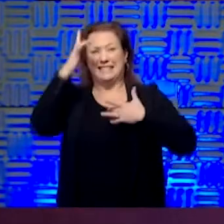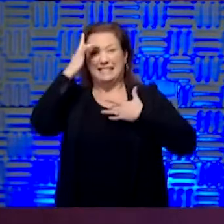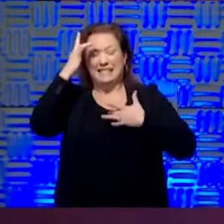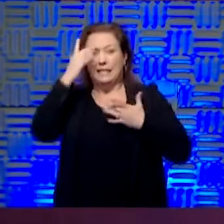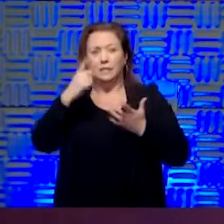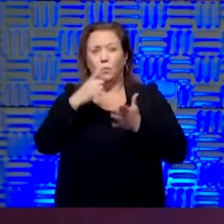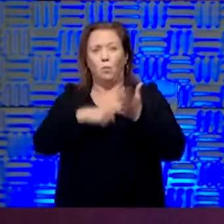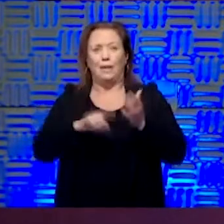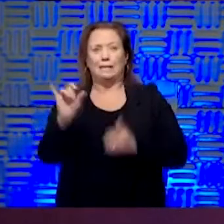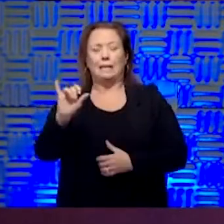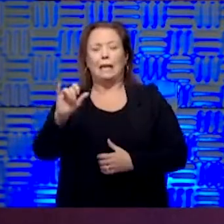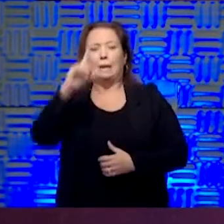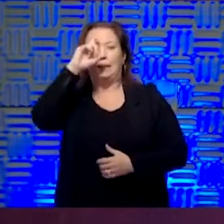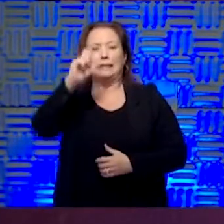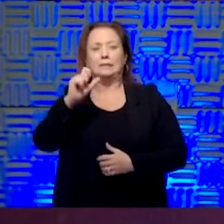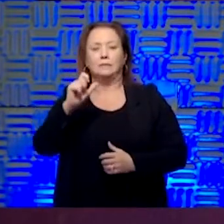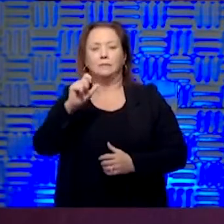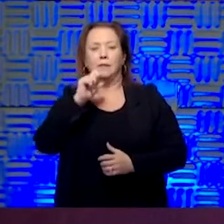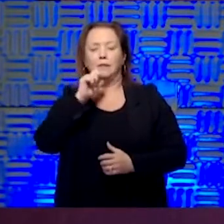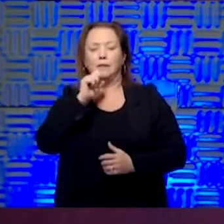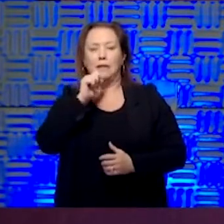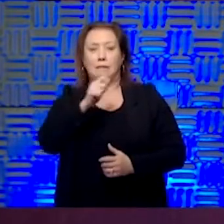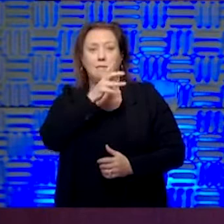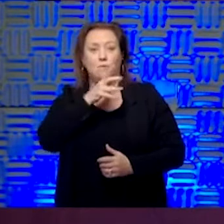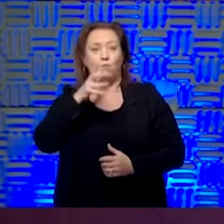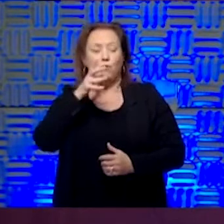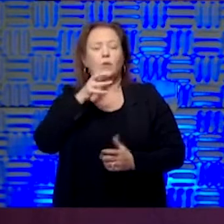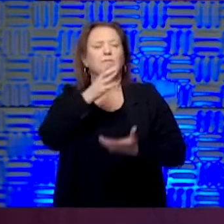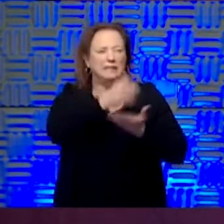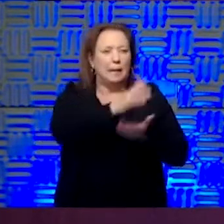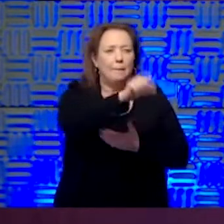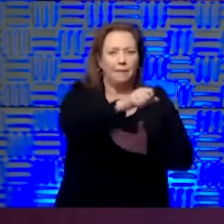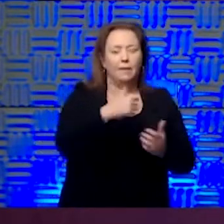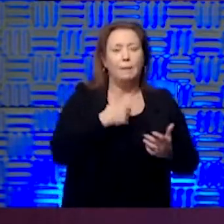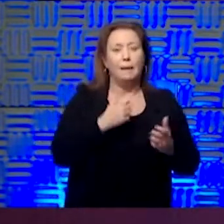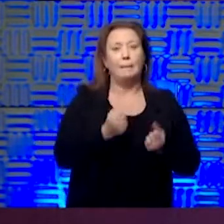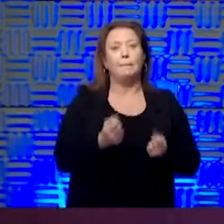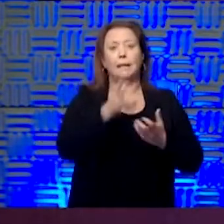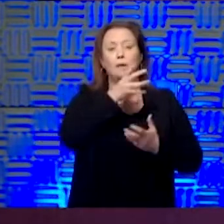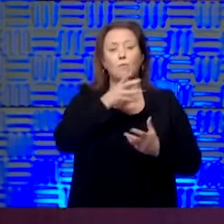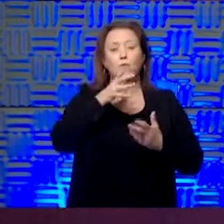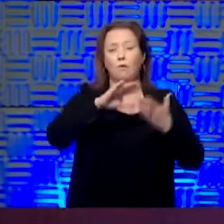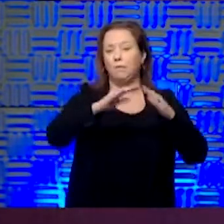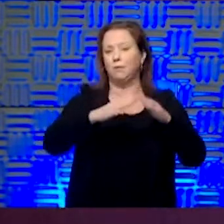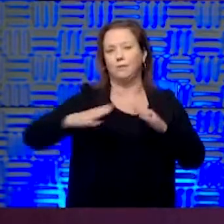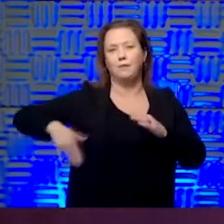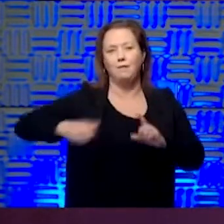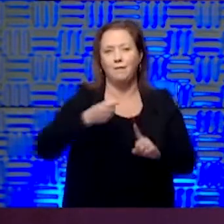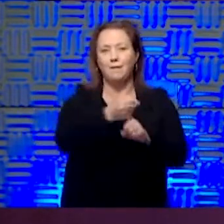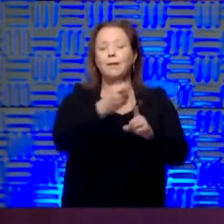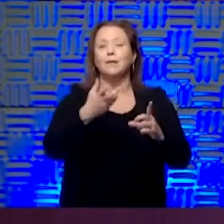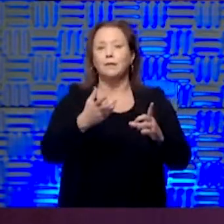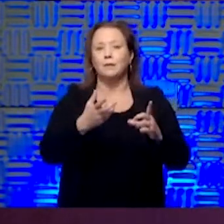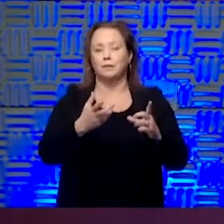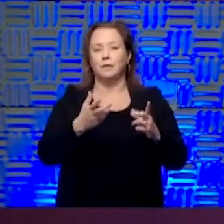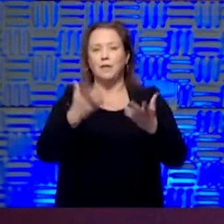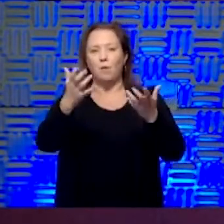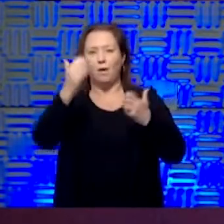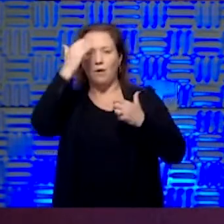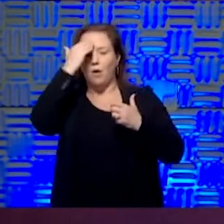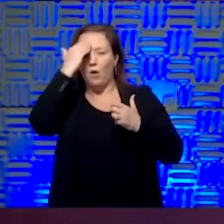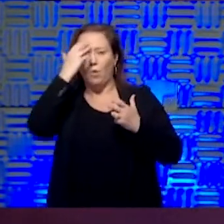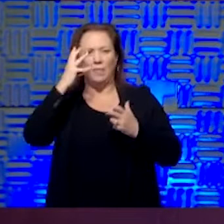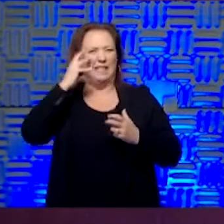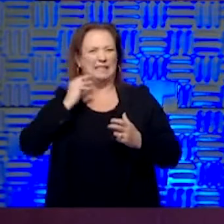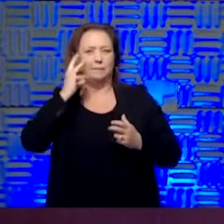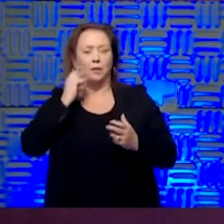cases haven't occurred yet in many of our rural communities, they haven't some, but in many of our rural communities they haven't occurred yet. I think they just want to know what's the